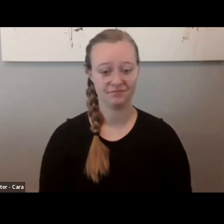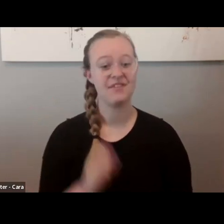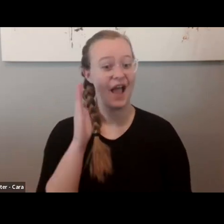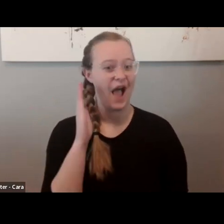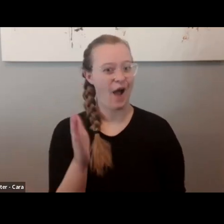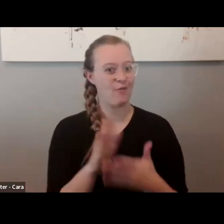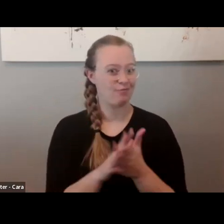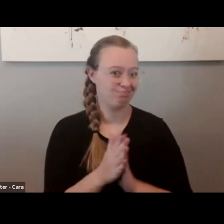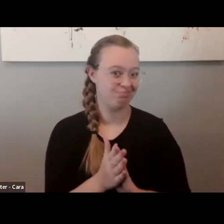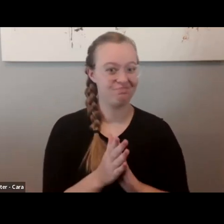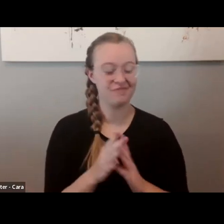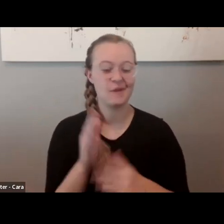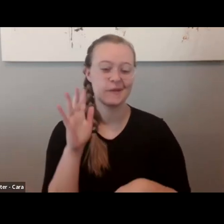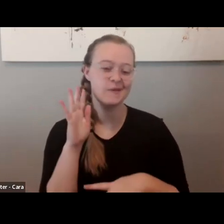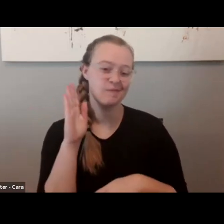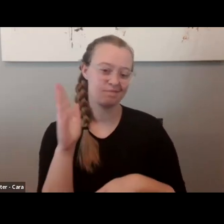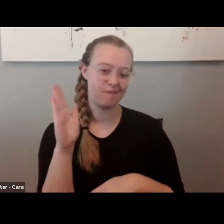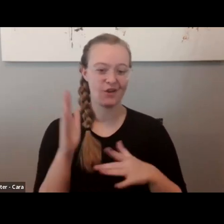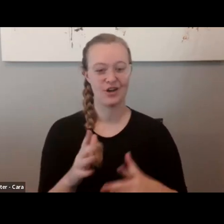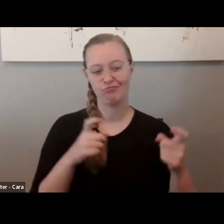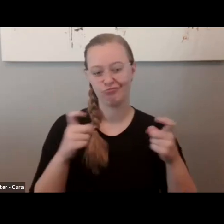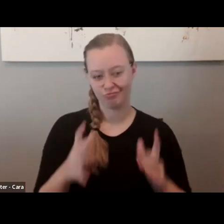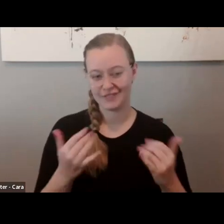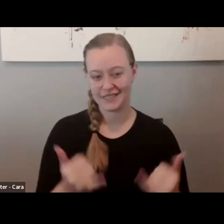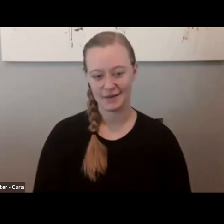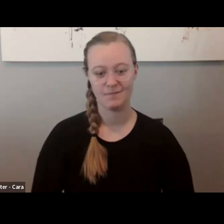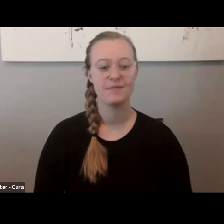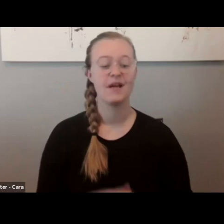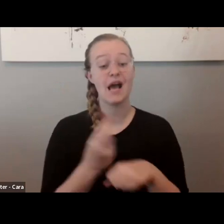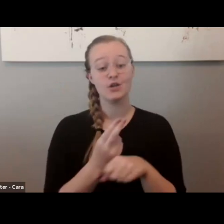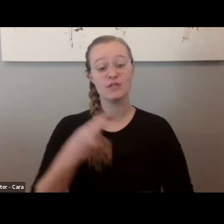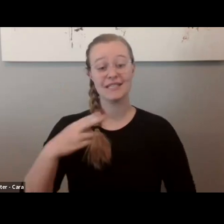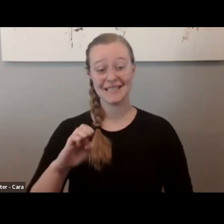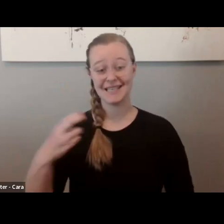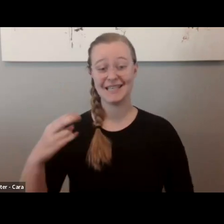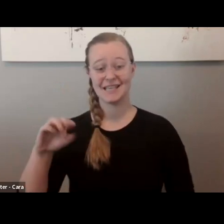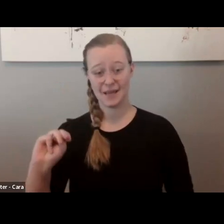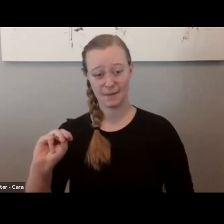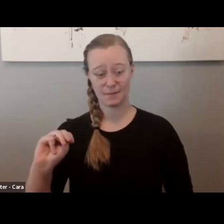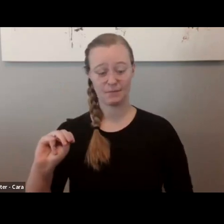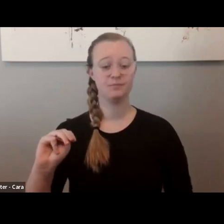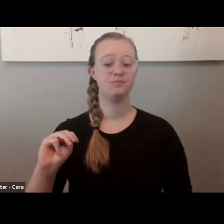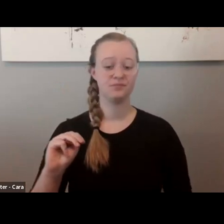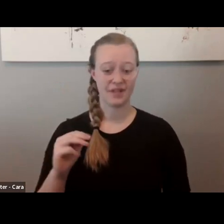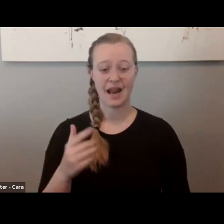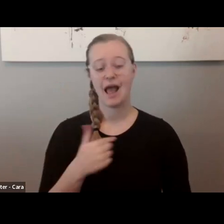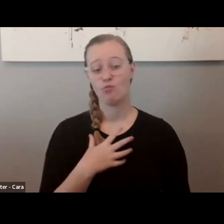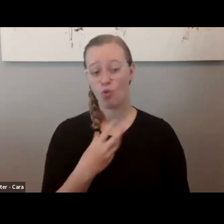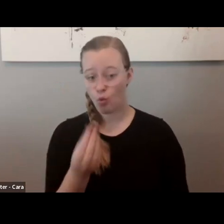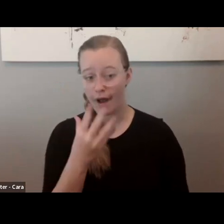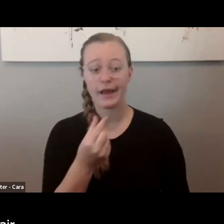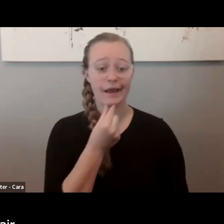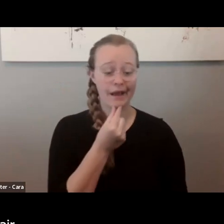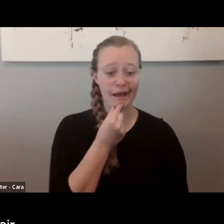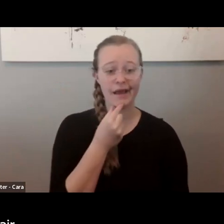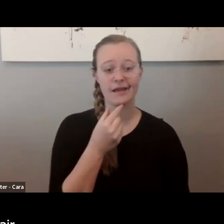moderator today. Welcome. I use he, him pronouns, and I'm a middle-aged, white, cis, gay man with short,